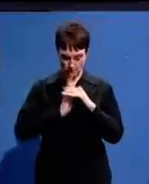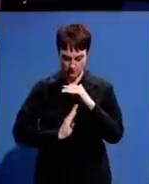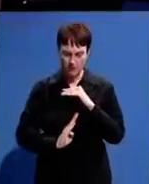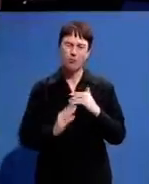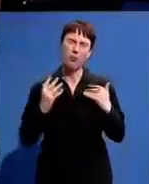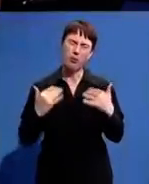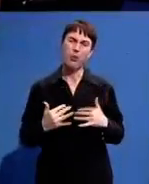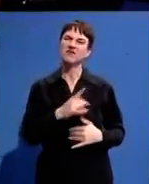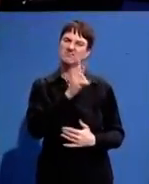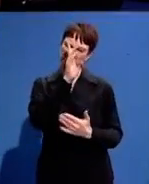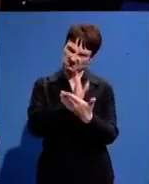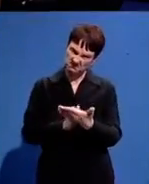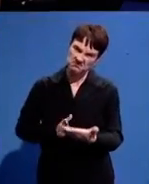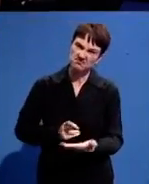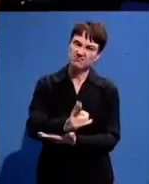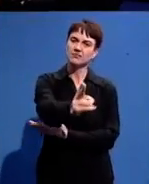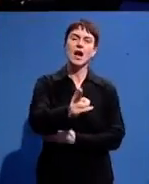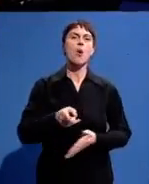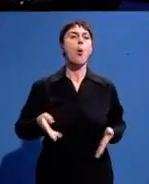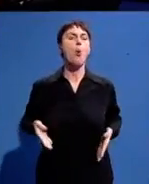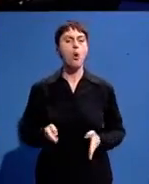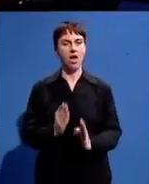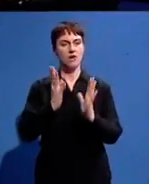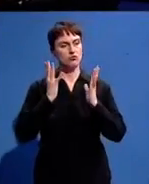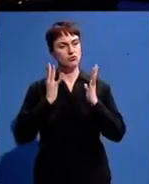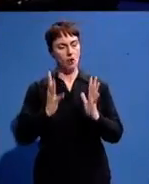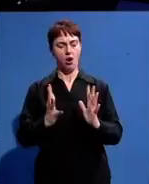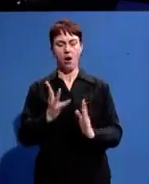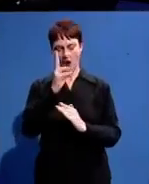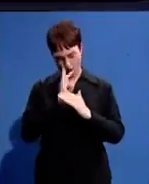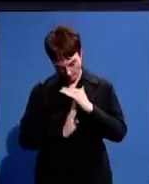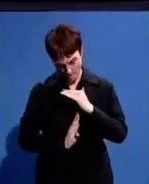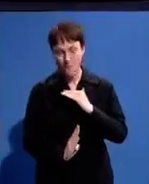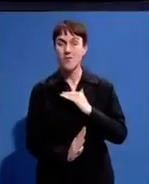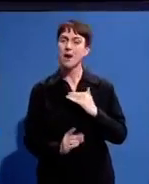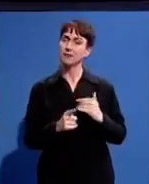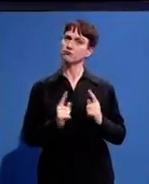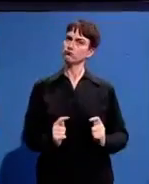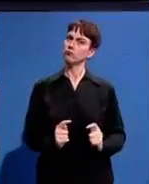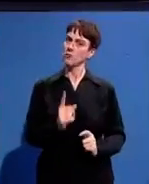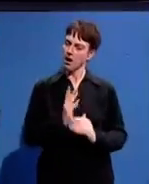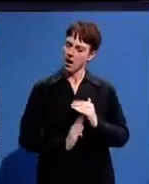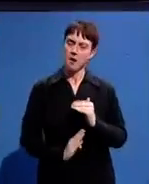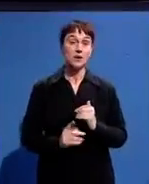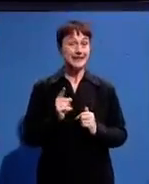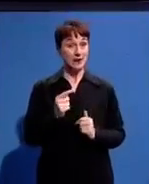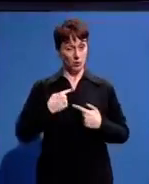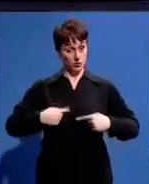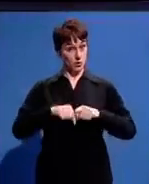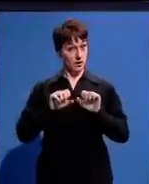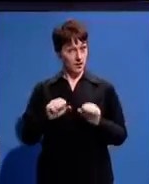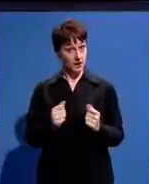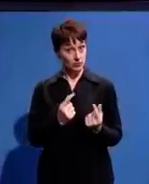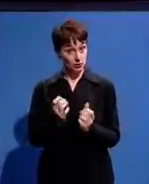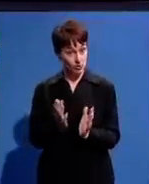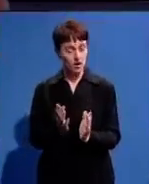truth and saying things straightforward in the most humble and very very very firm way and I think if all of us as artists we can create a conscious